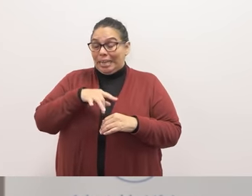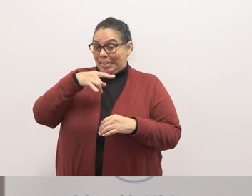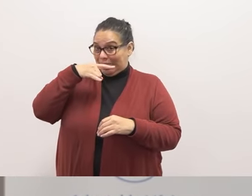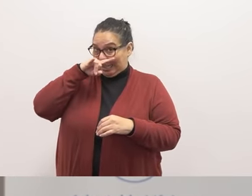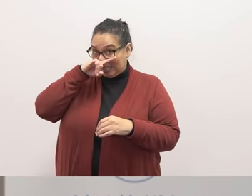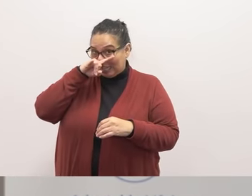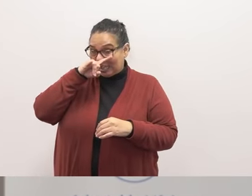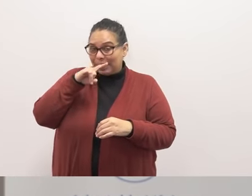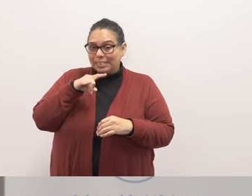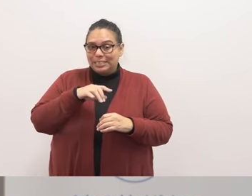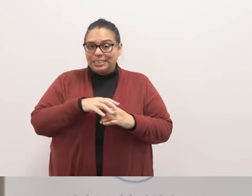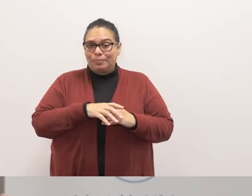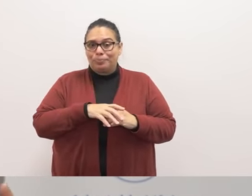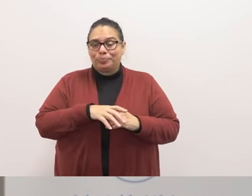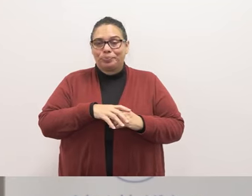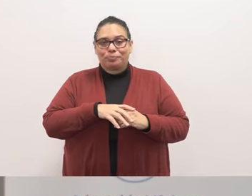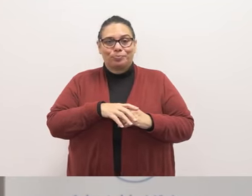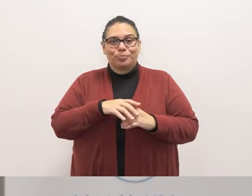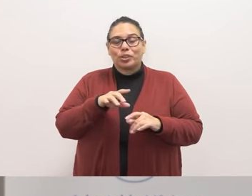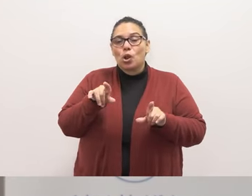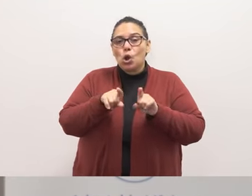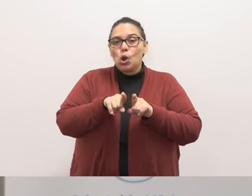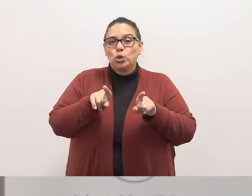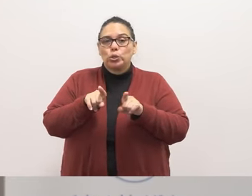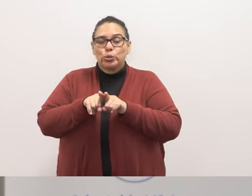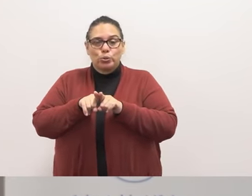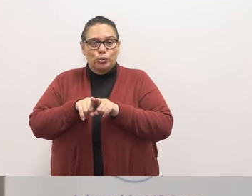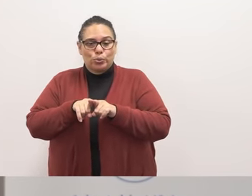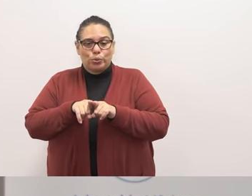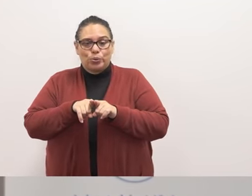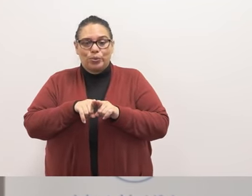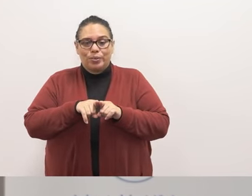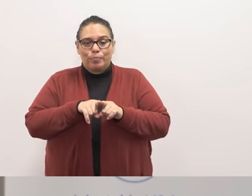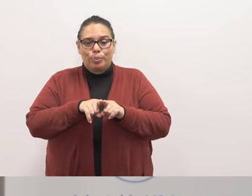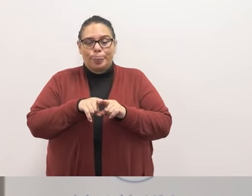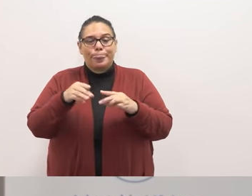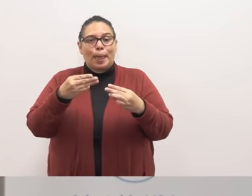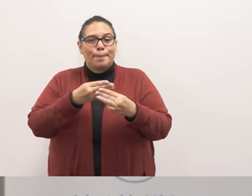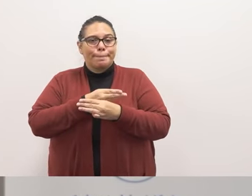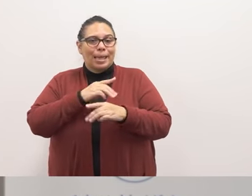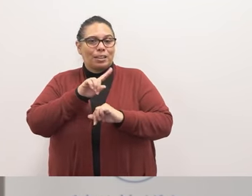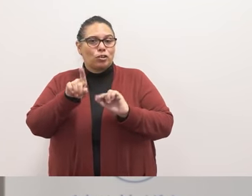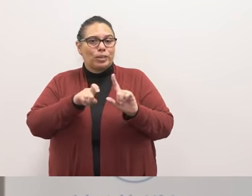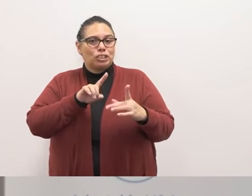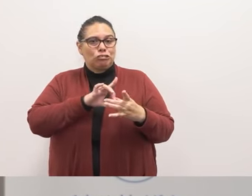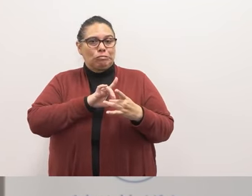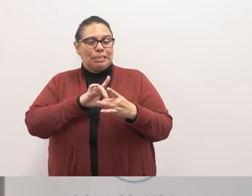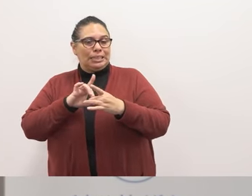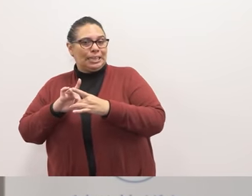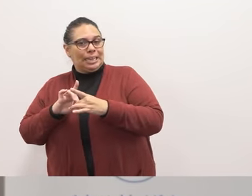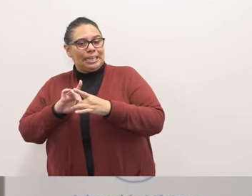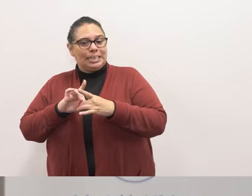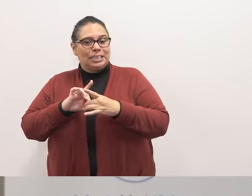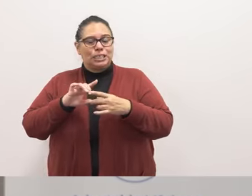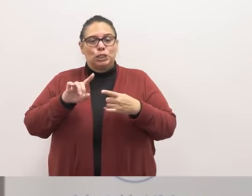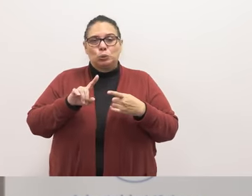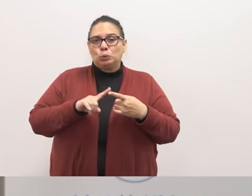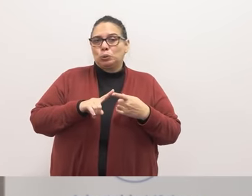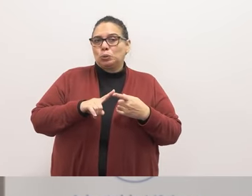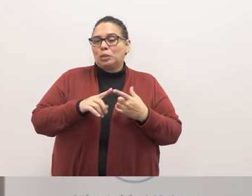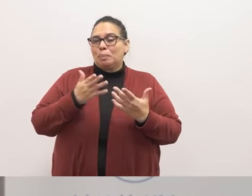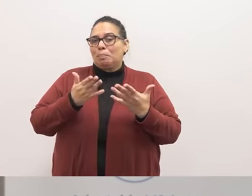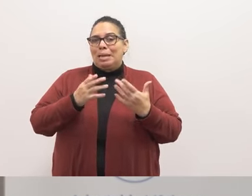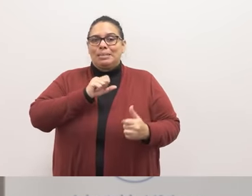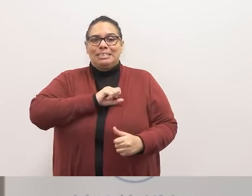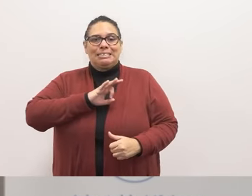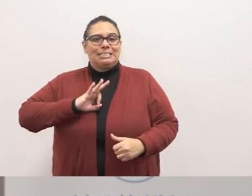the kids also get um math questions related to uh maybe a staff